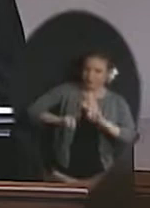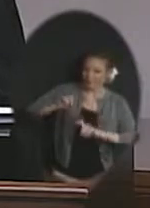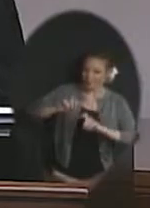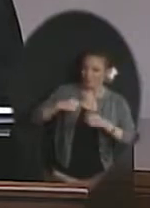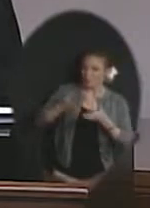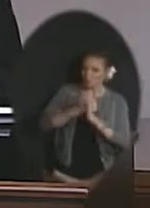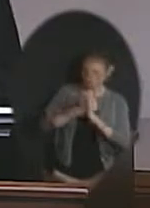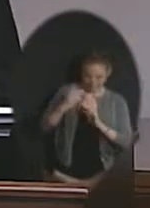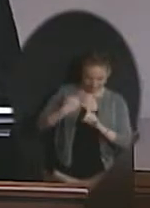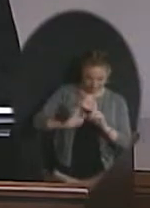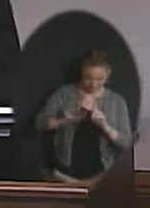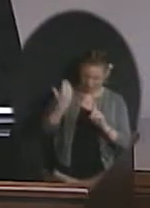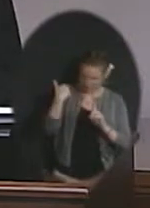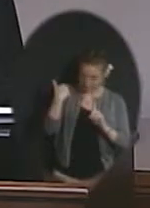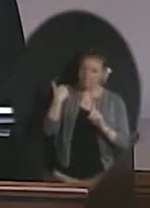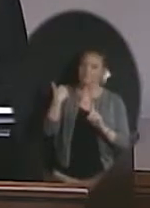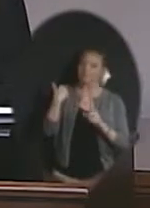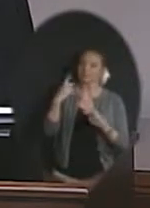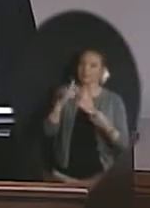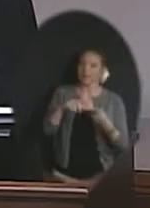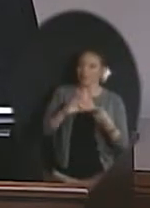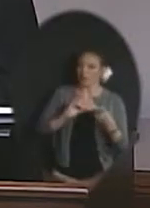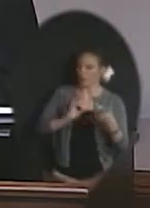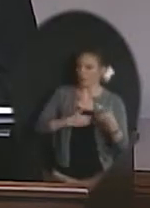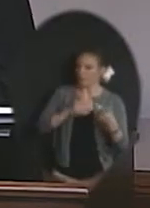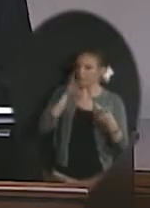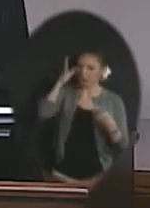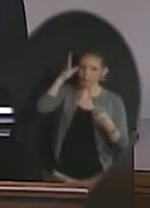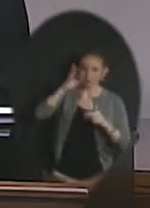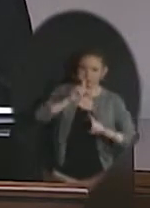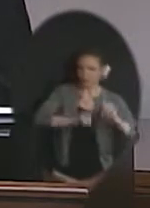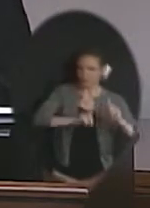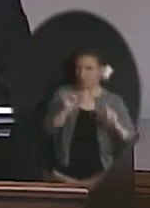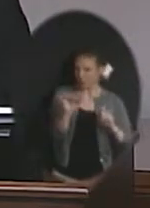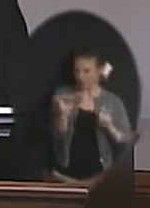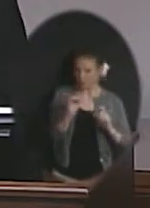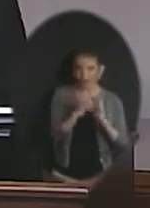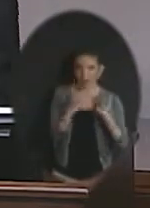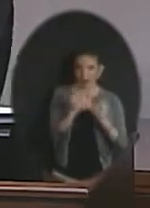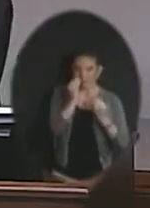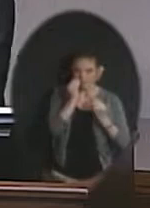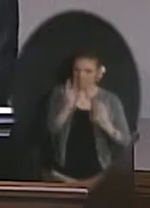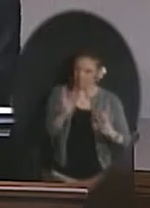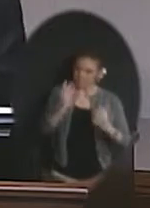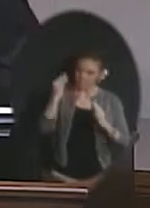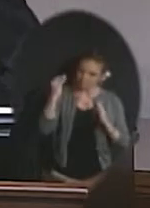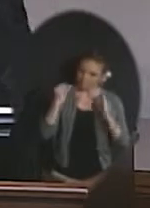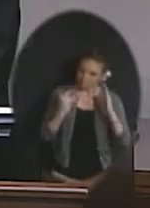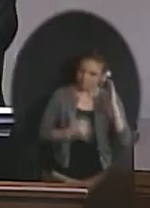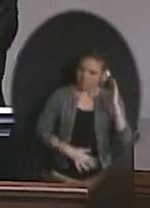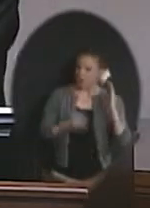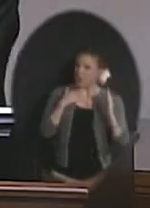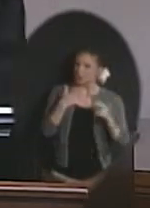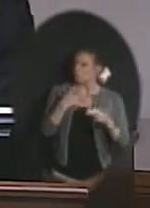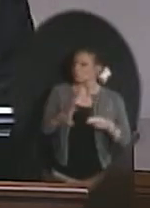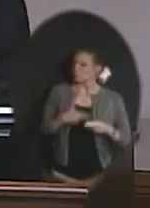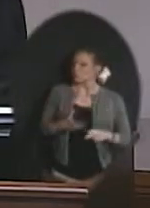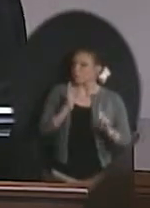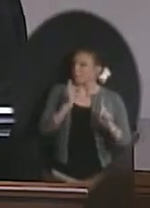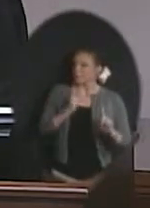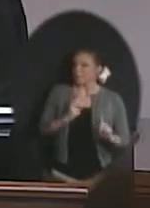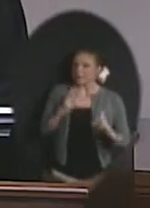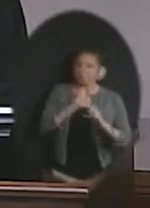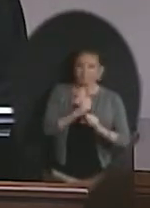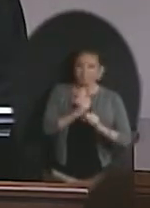requested last month, and a little bit about our parent survey. So it's a lot of information, and I'm just going to try and highlight some, knowing that you had